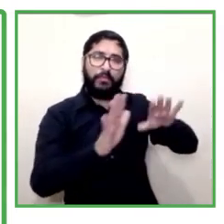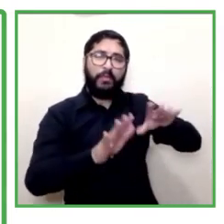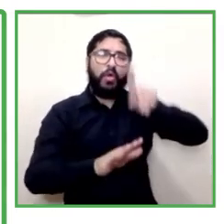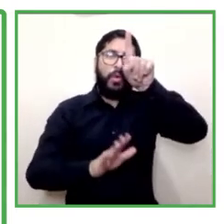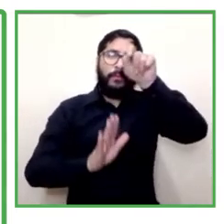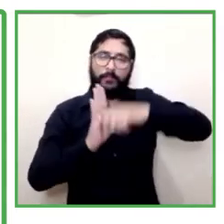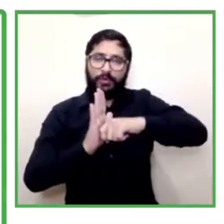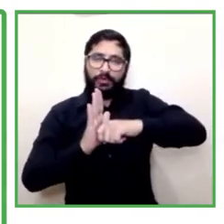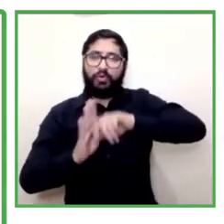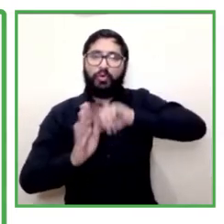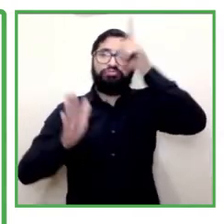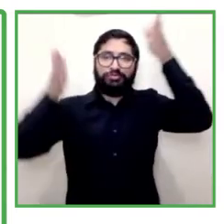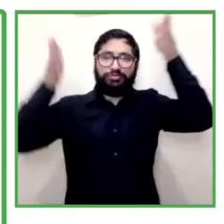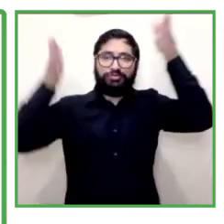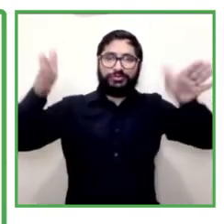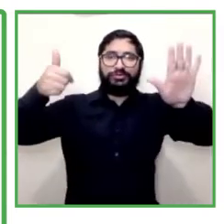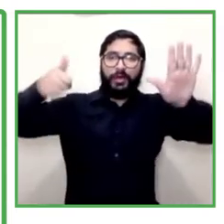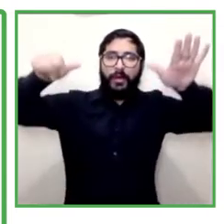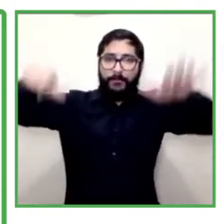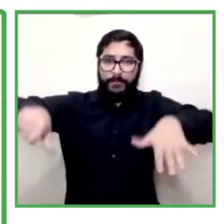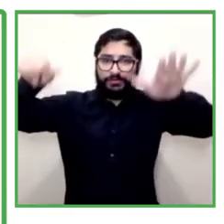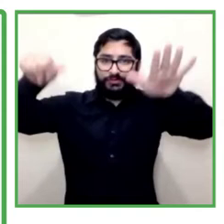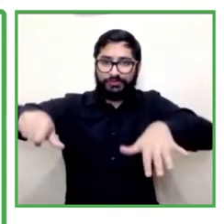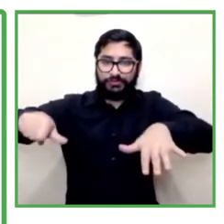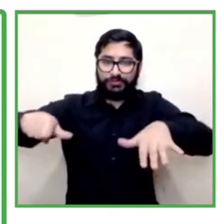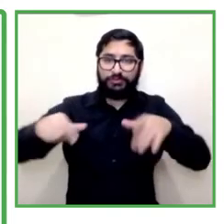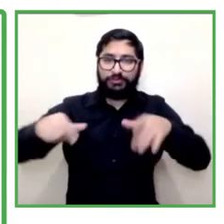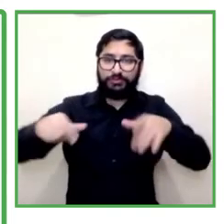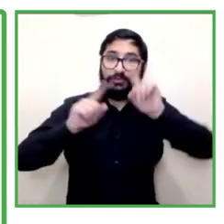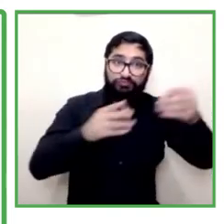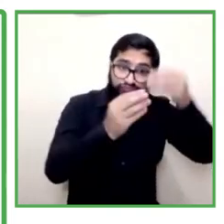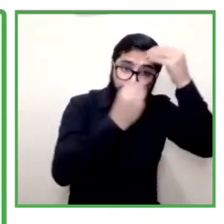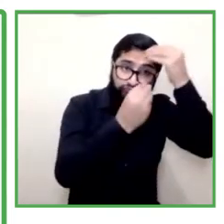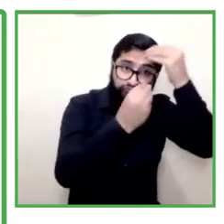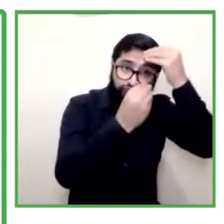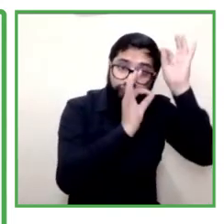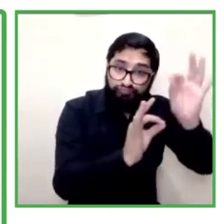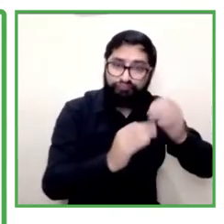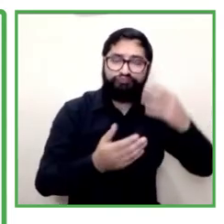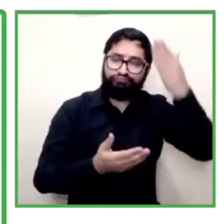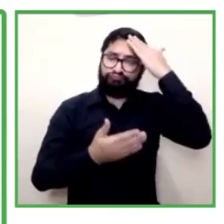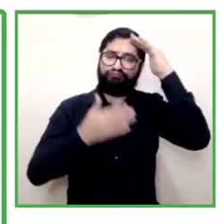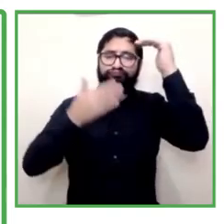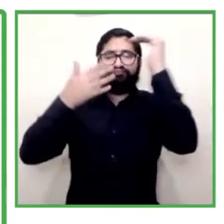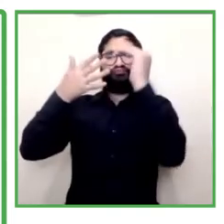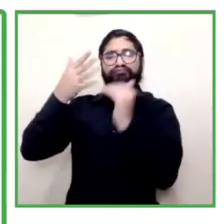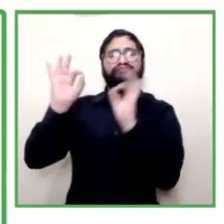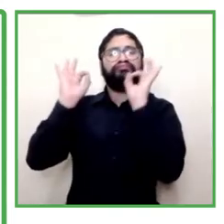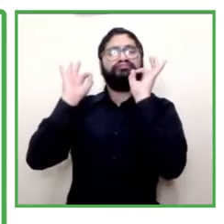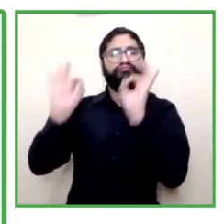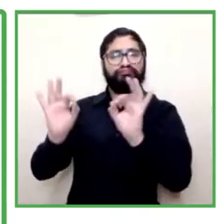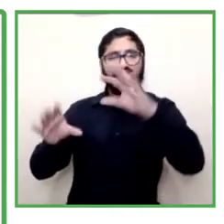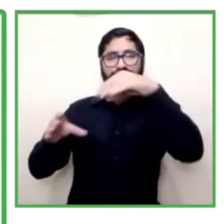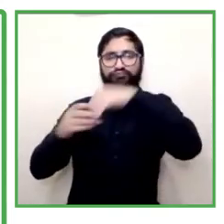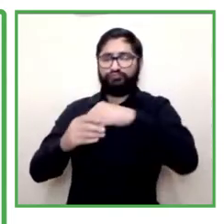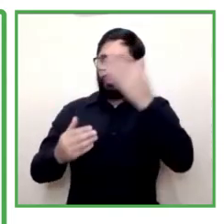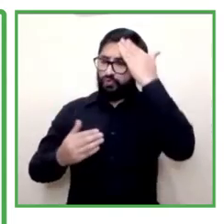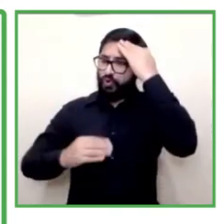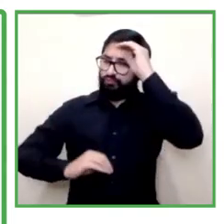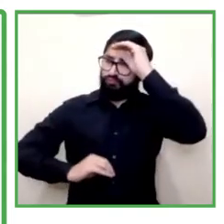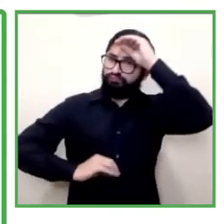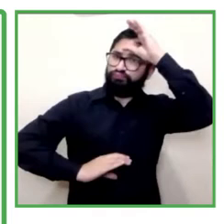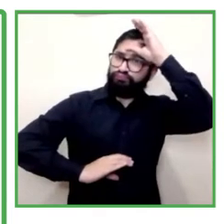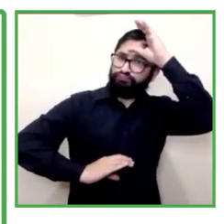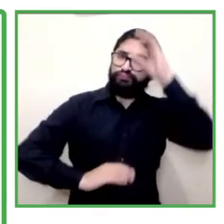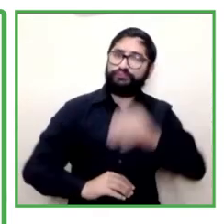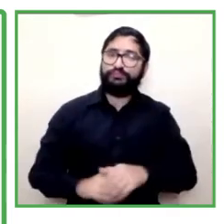so all participants get all the competencies we